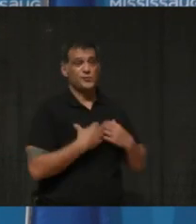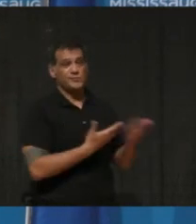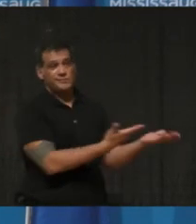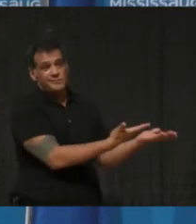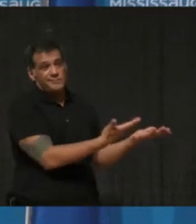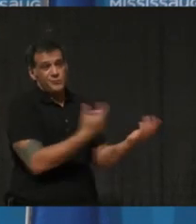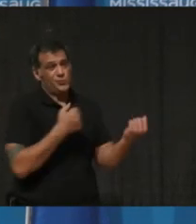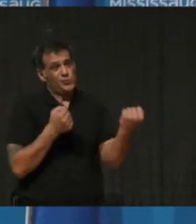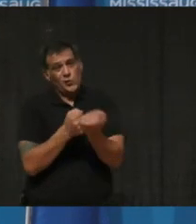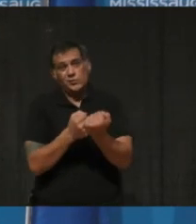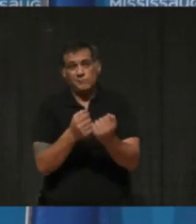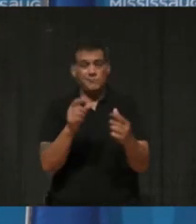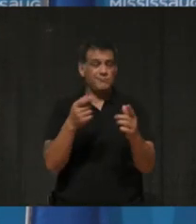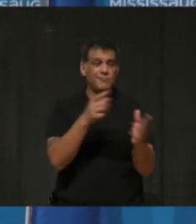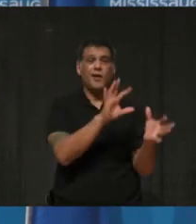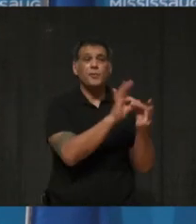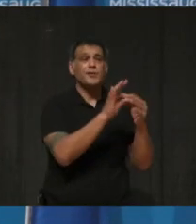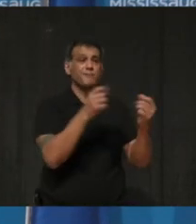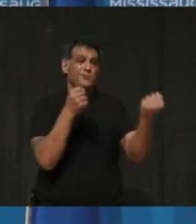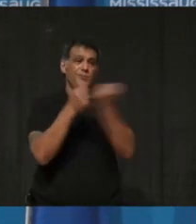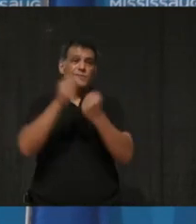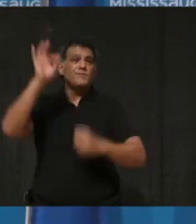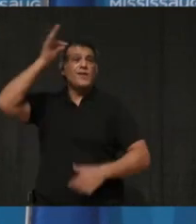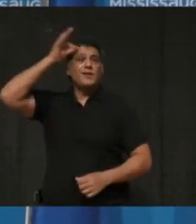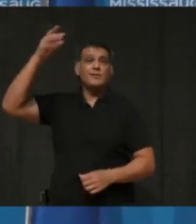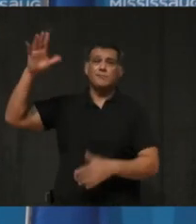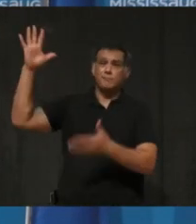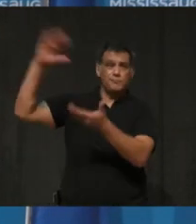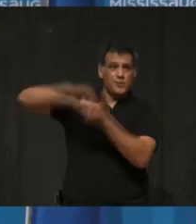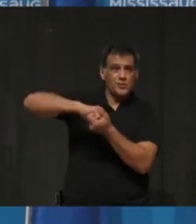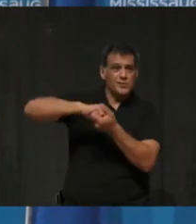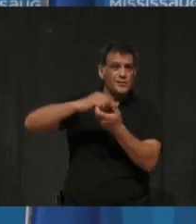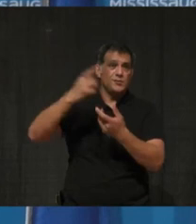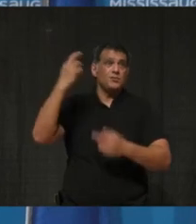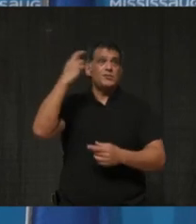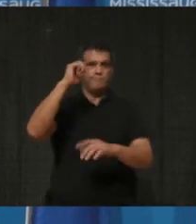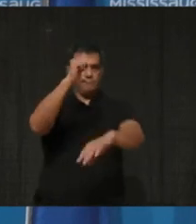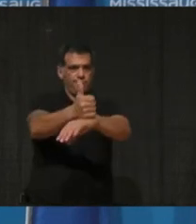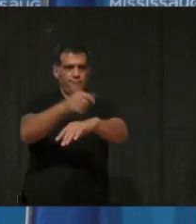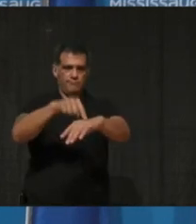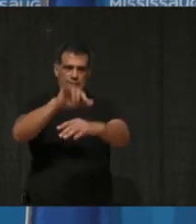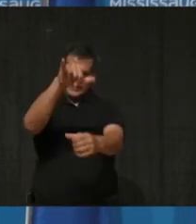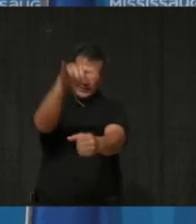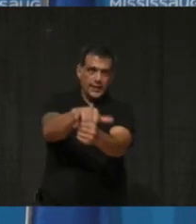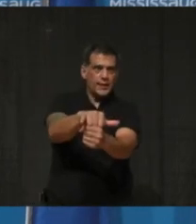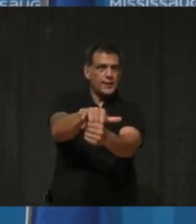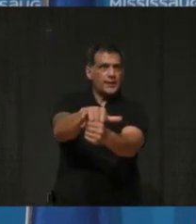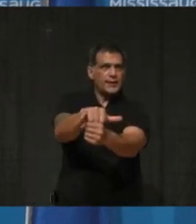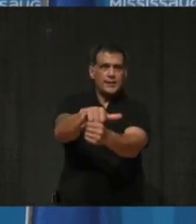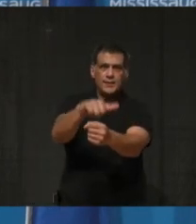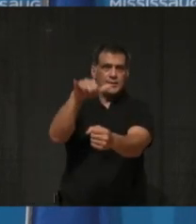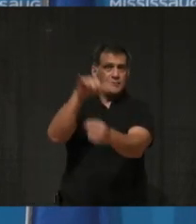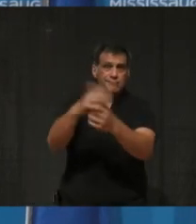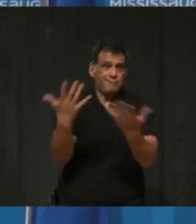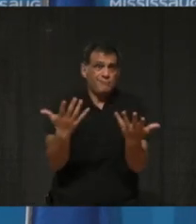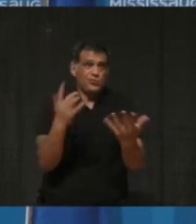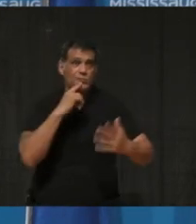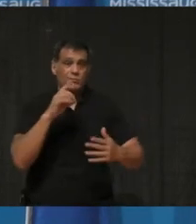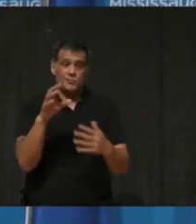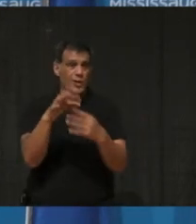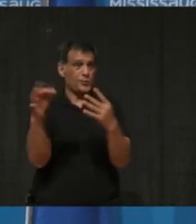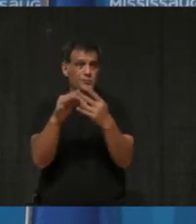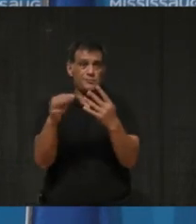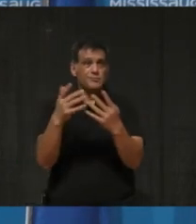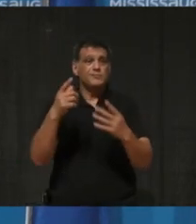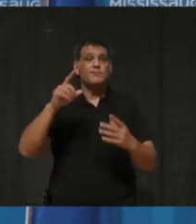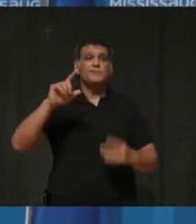certainly for our federal partners. There is a reason why this quarantine is in place. You know, certainly it wasn't an option to us in the first wave